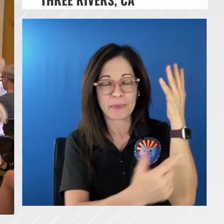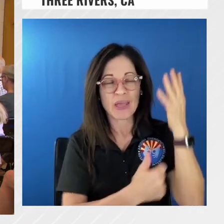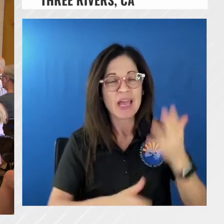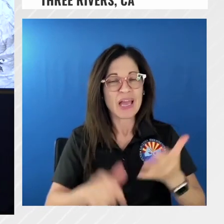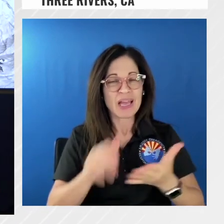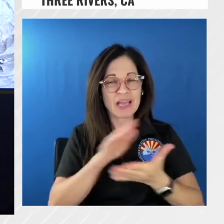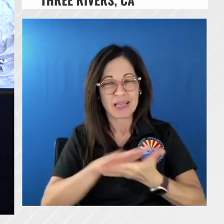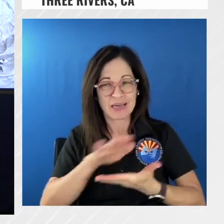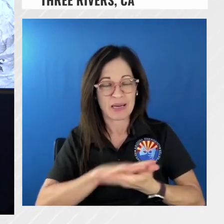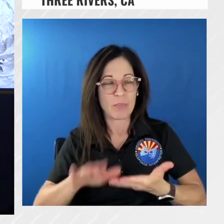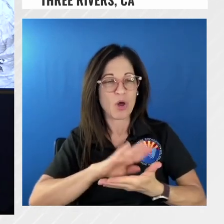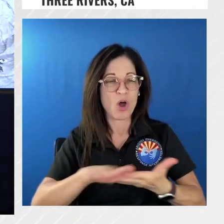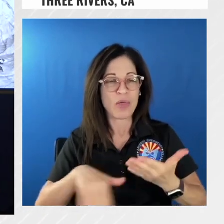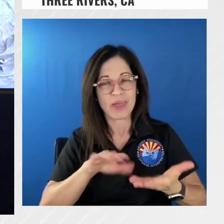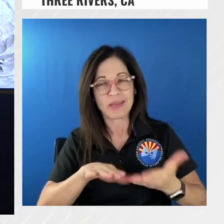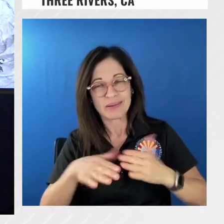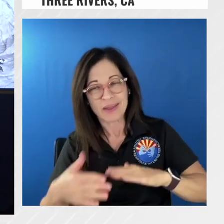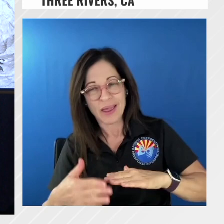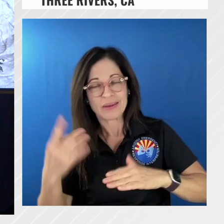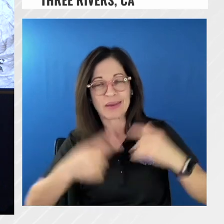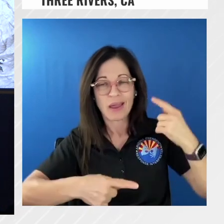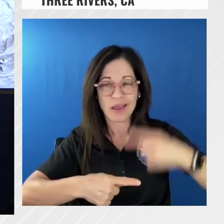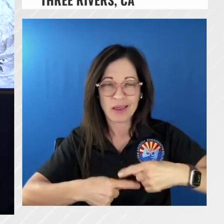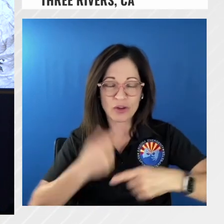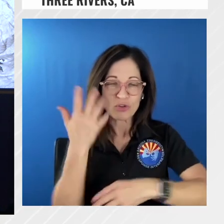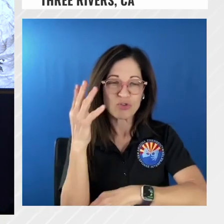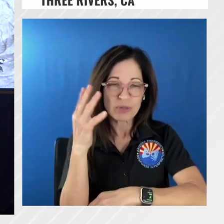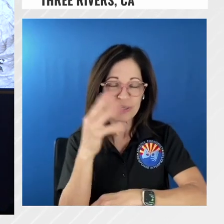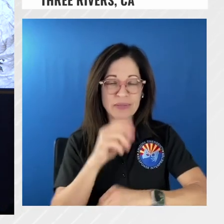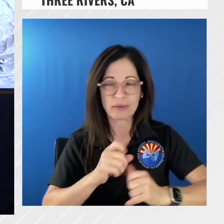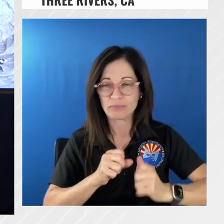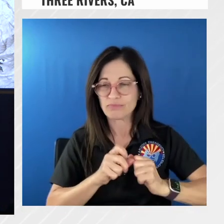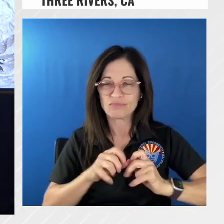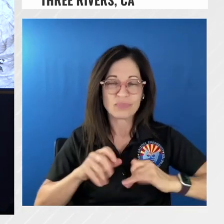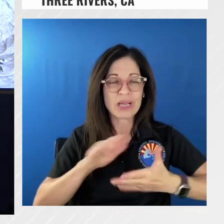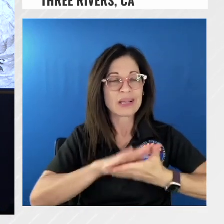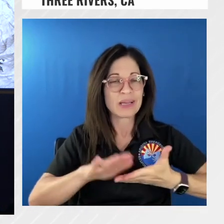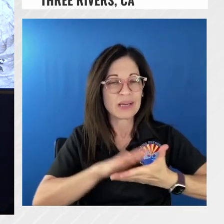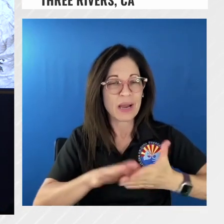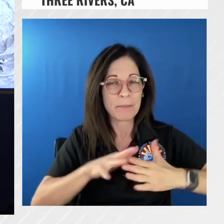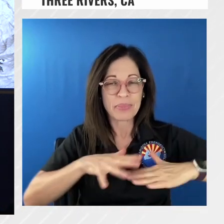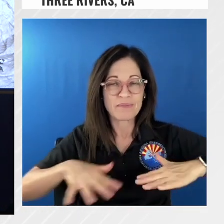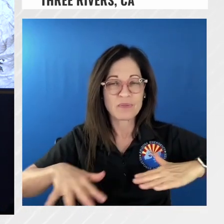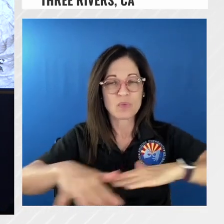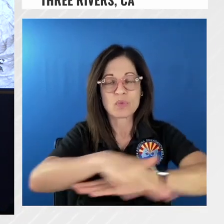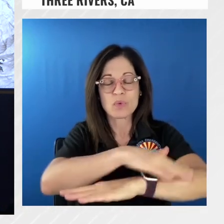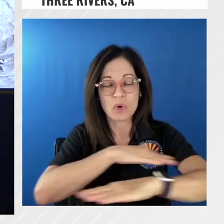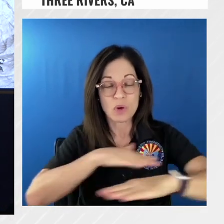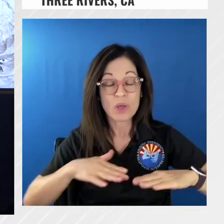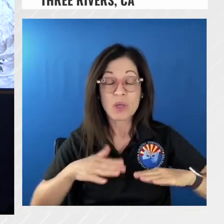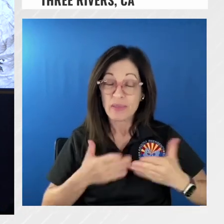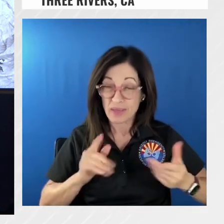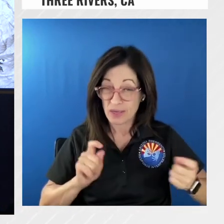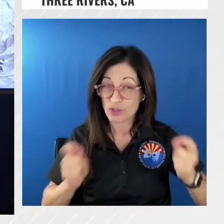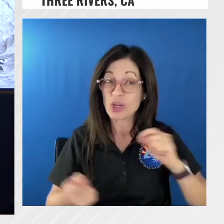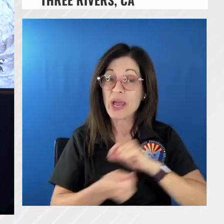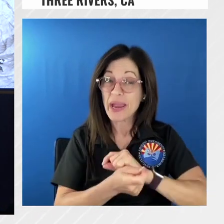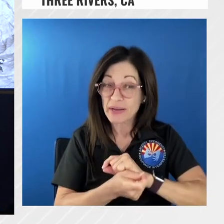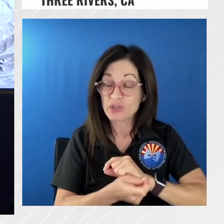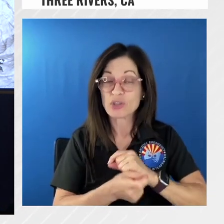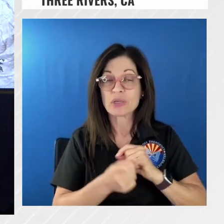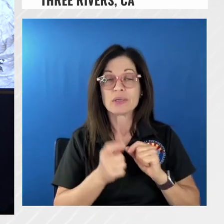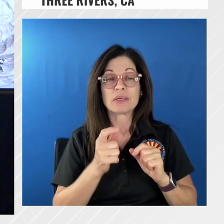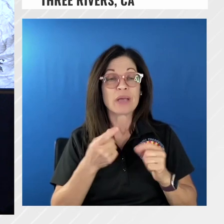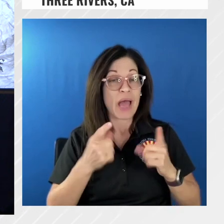keeping uh we're going to keep our eyes on it it can change if the weather changes and things can get in alignment with these drainages and the winds and it does have